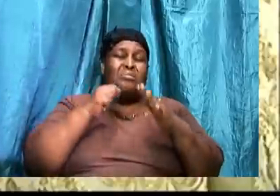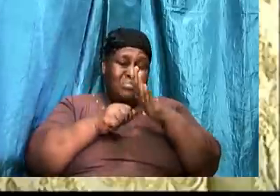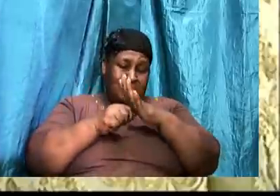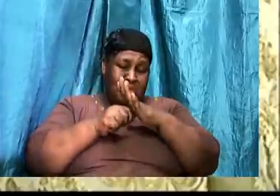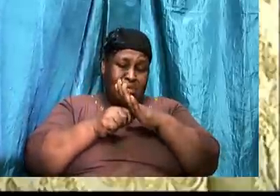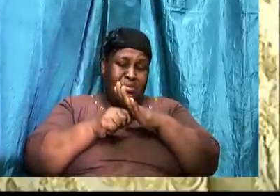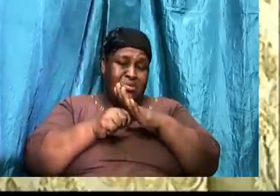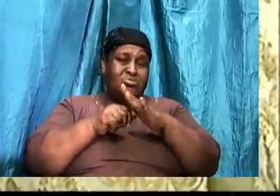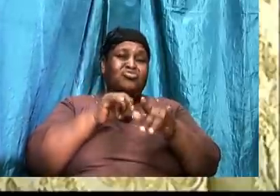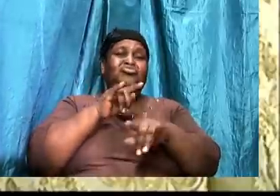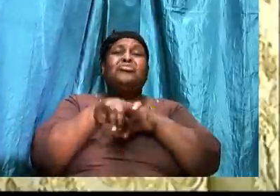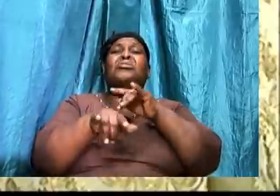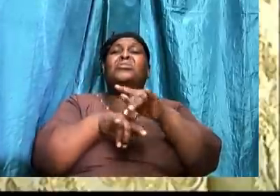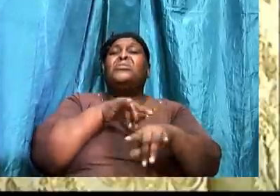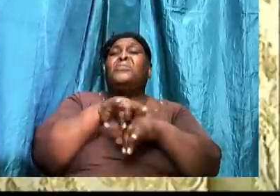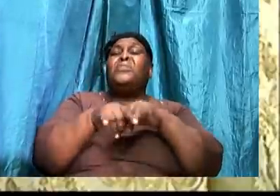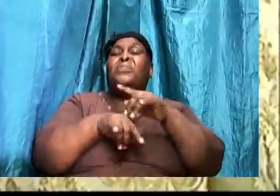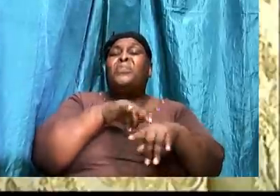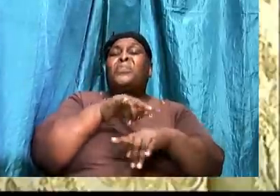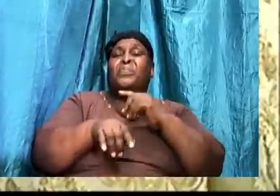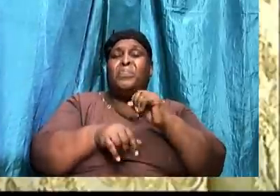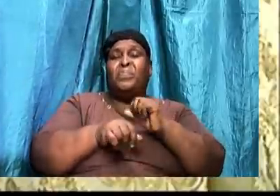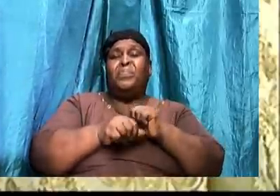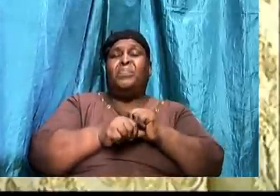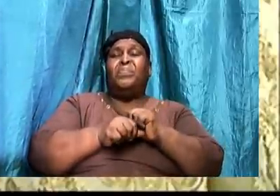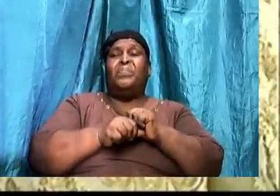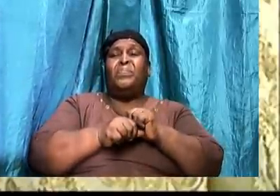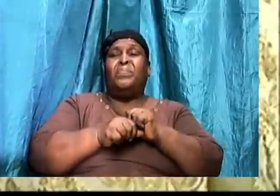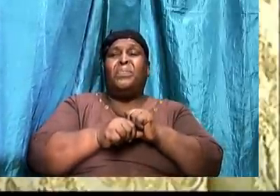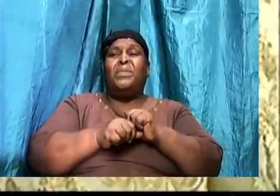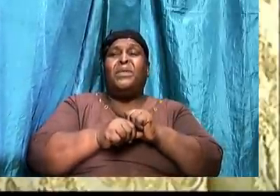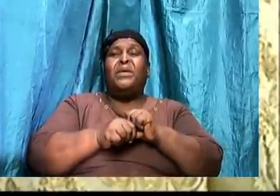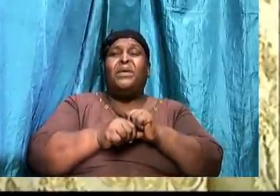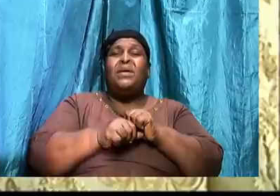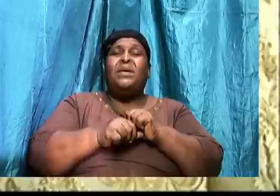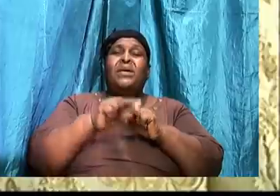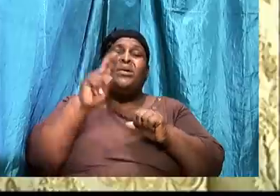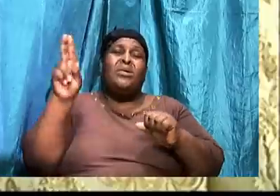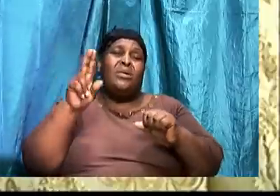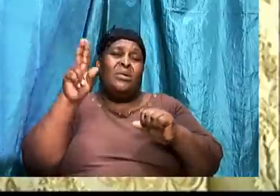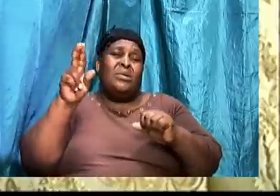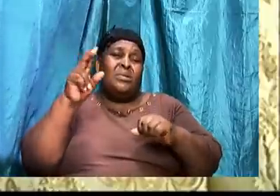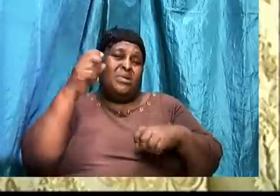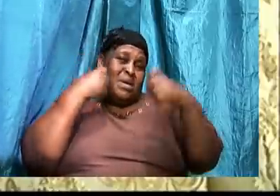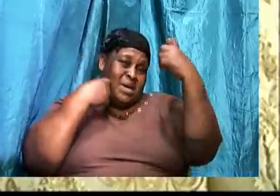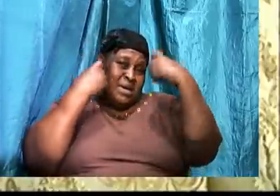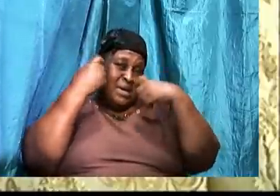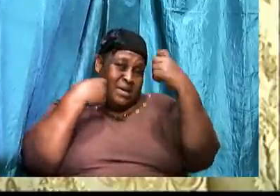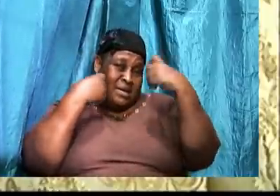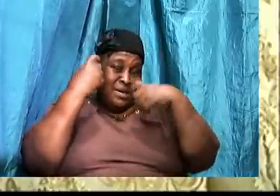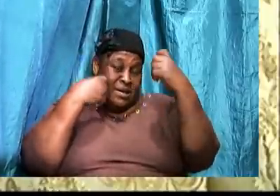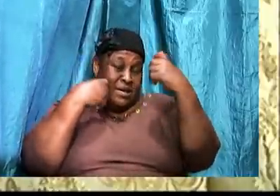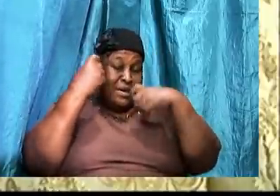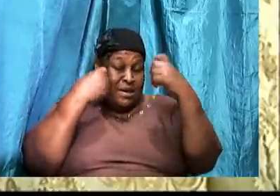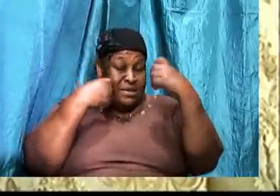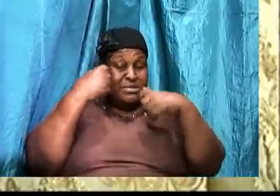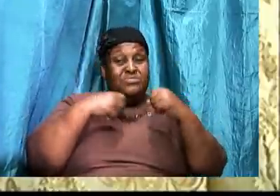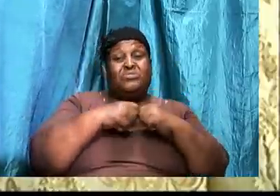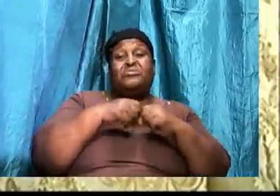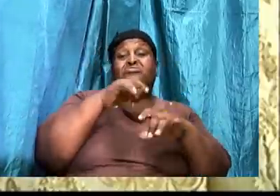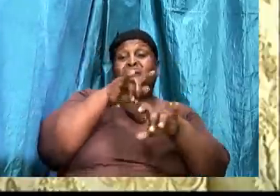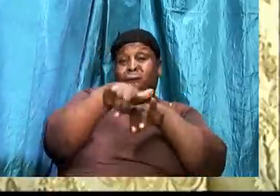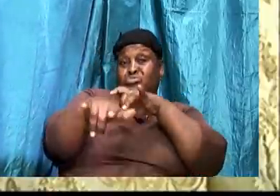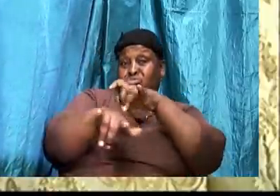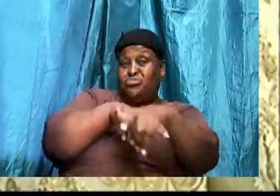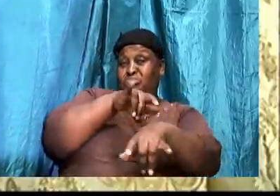Our English word for wiles, we did say, is used to express deception through trickery